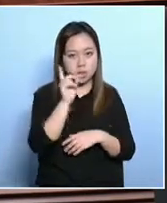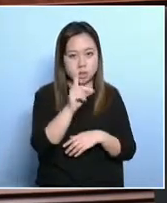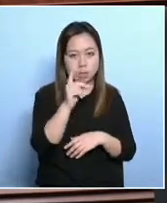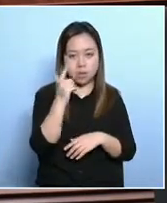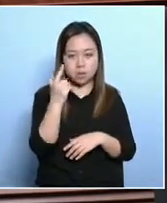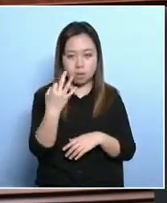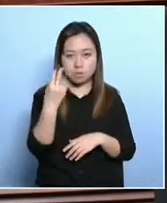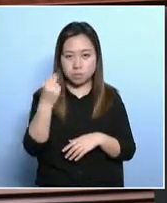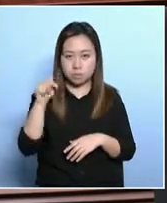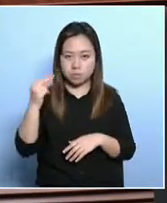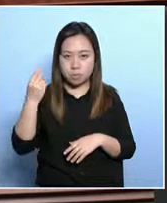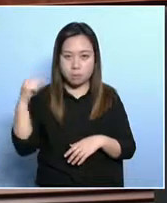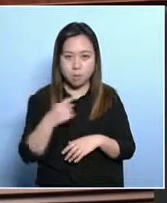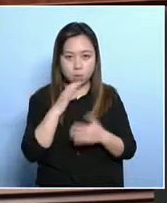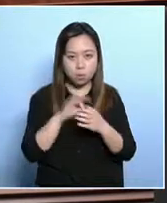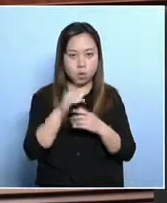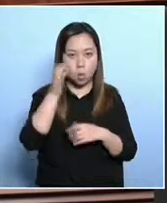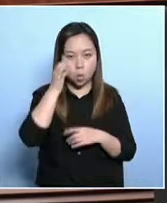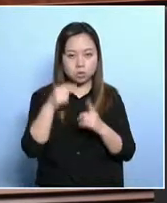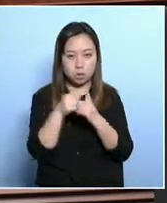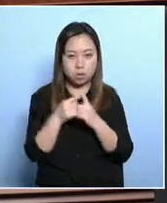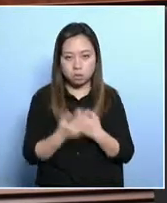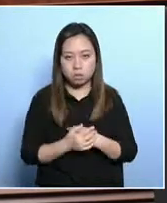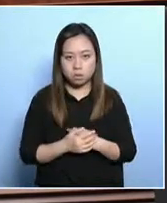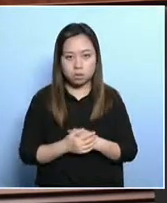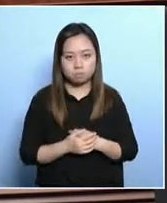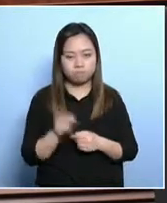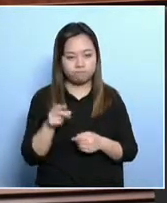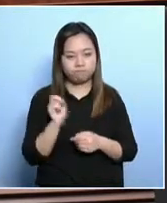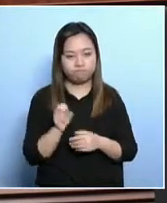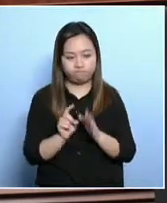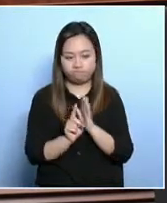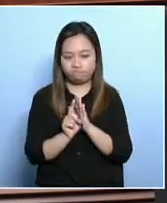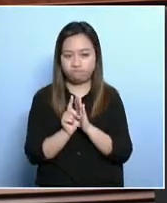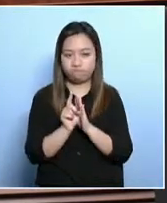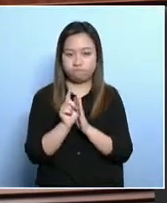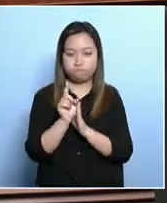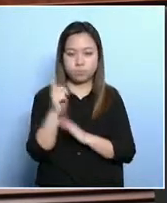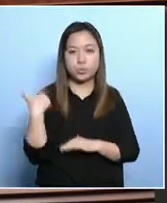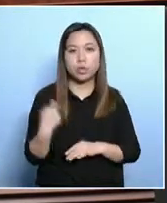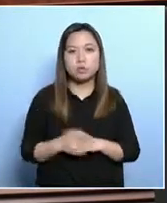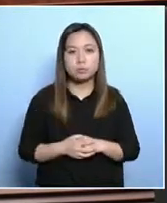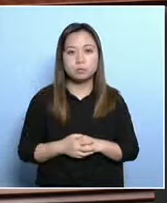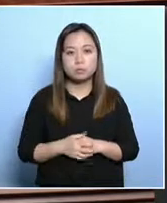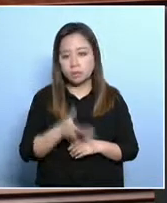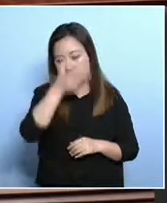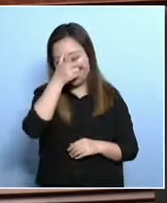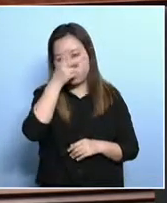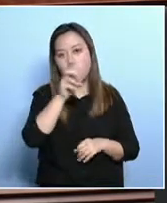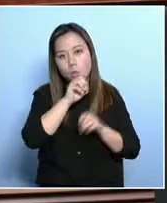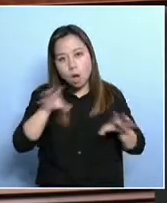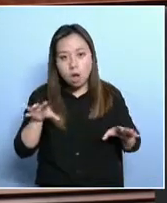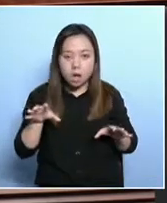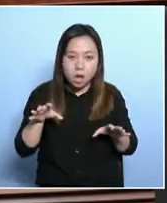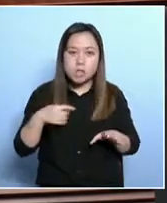we see that 1.377 million people are poor and